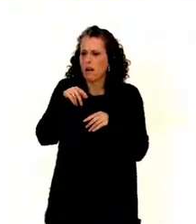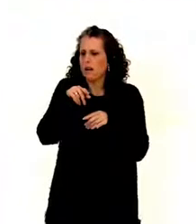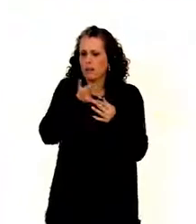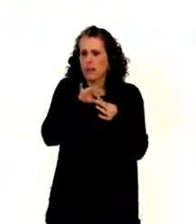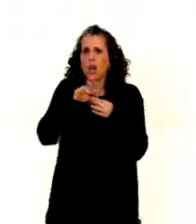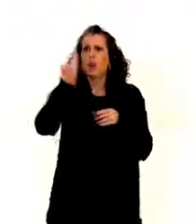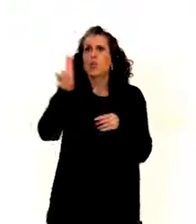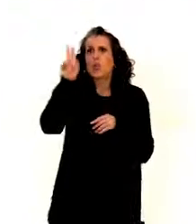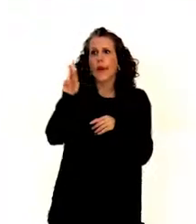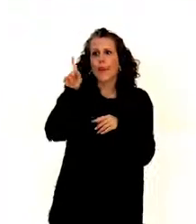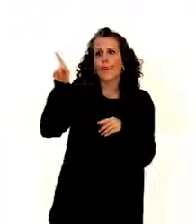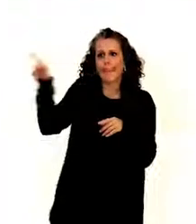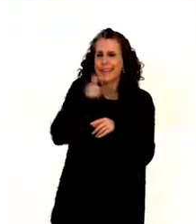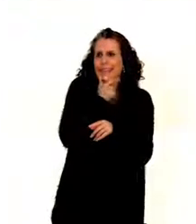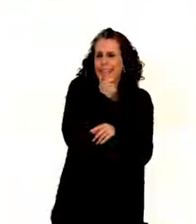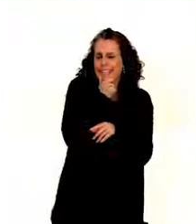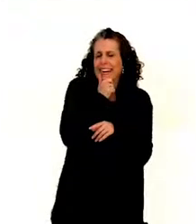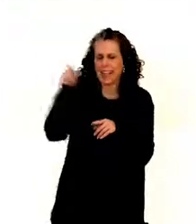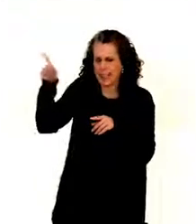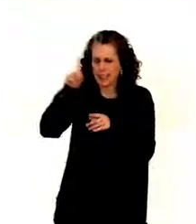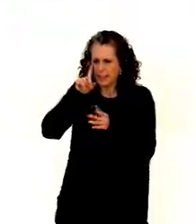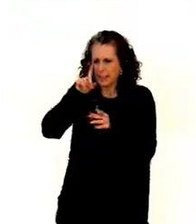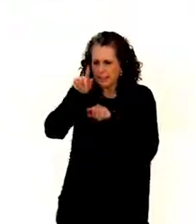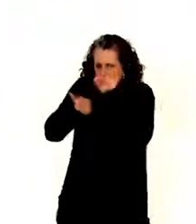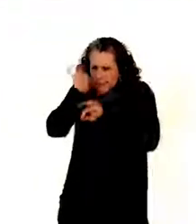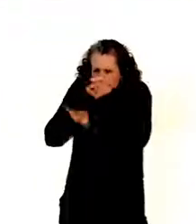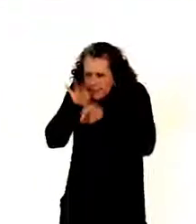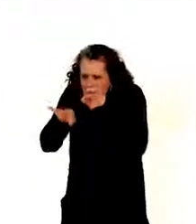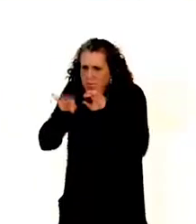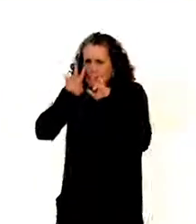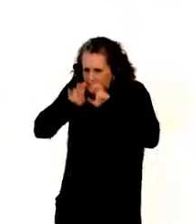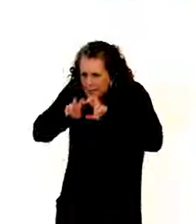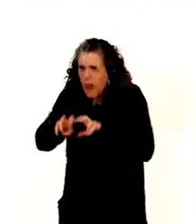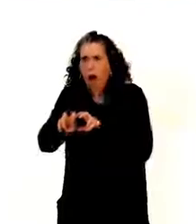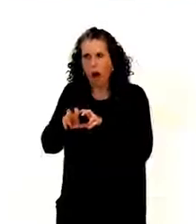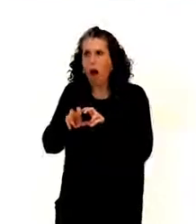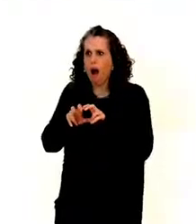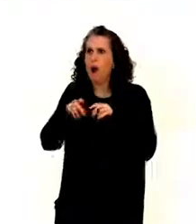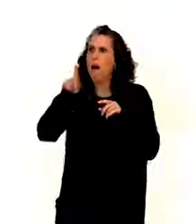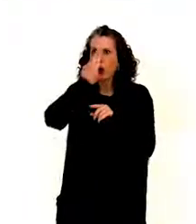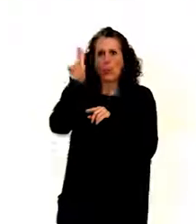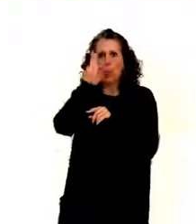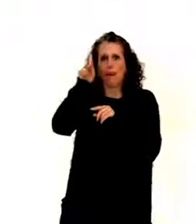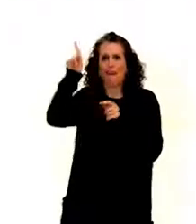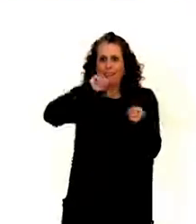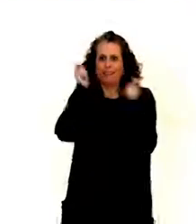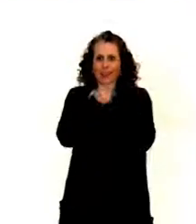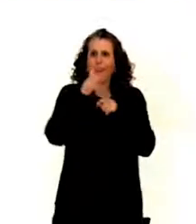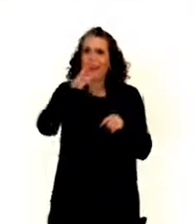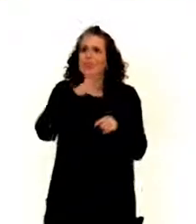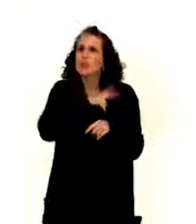the UK, found that the social welfare reform in UK was actually